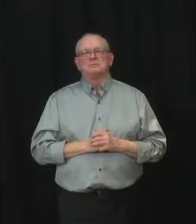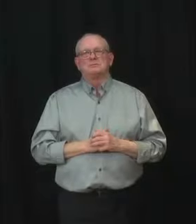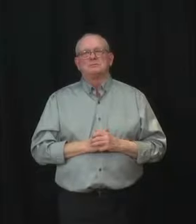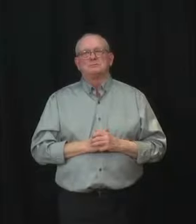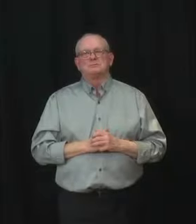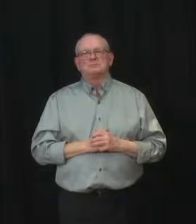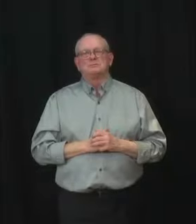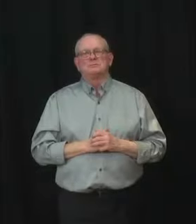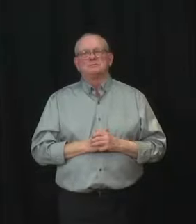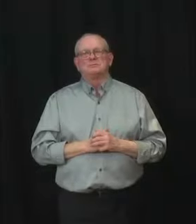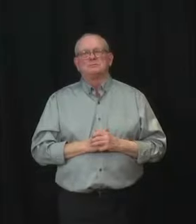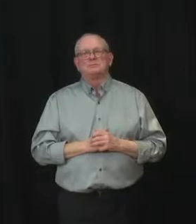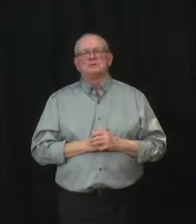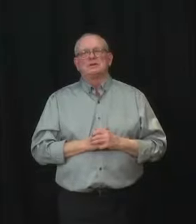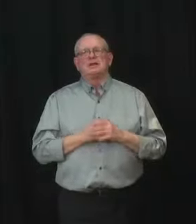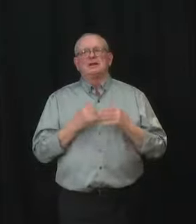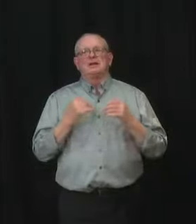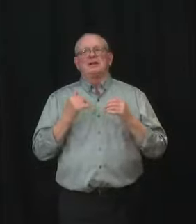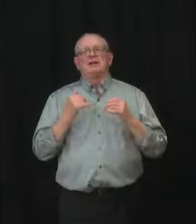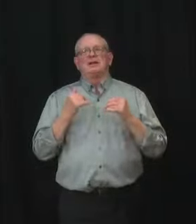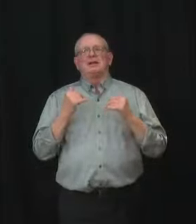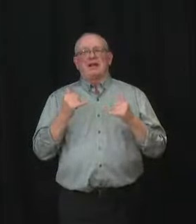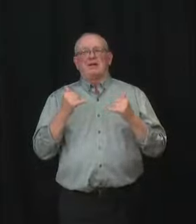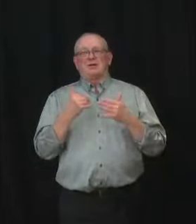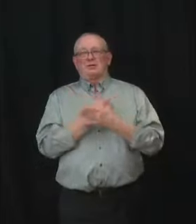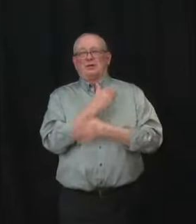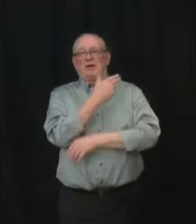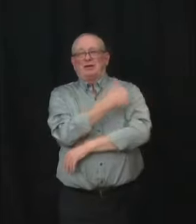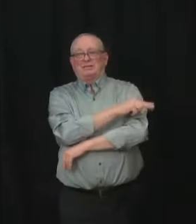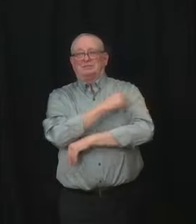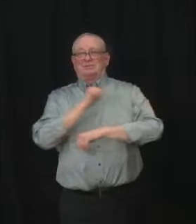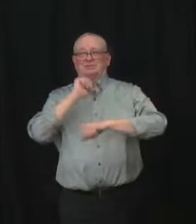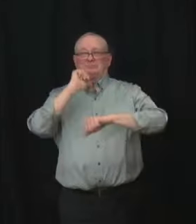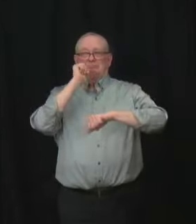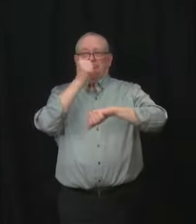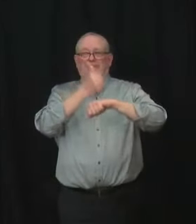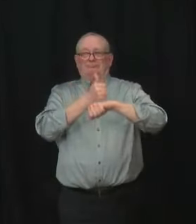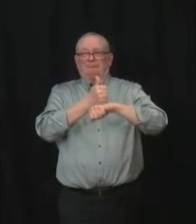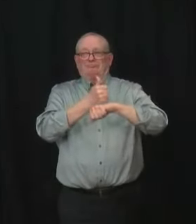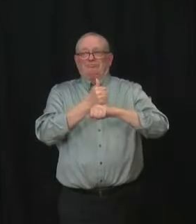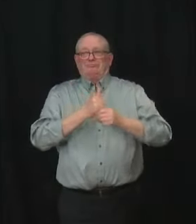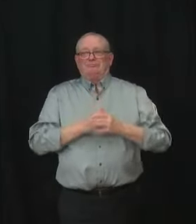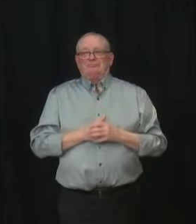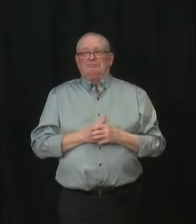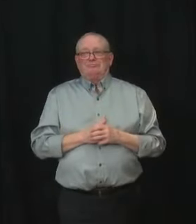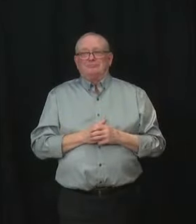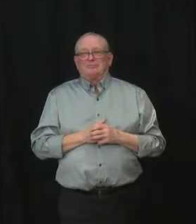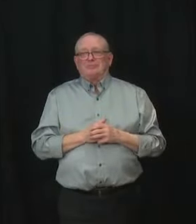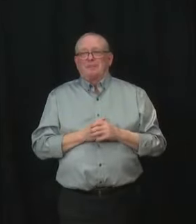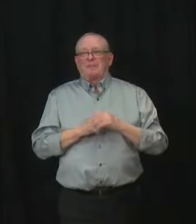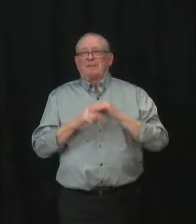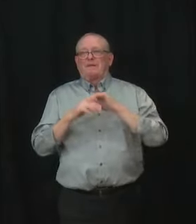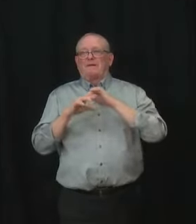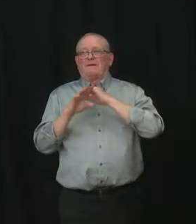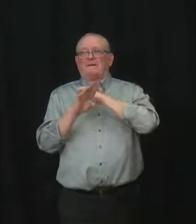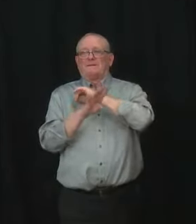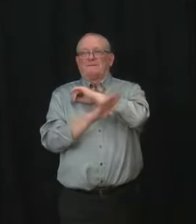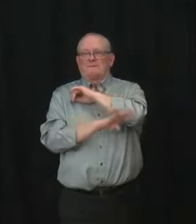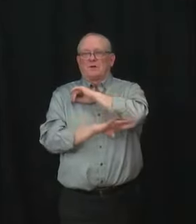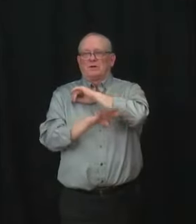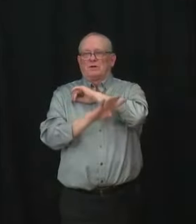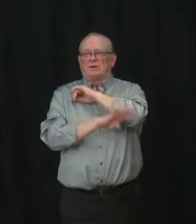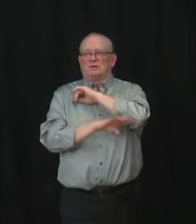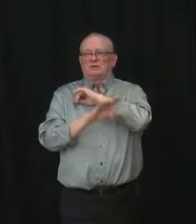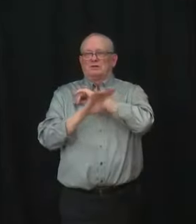running uh given uh September saw a pretty uh pretty tough uh or I guess a grim look here for the Grand Prairie region just in terms of how